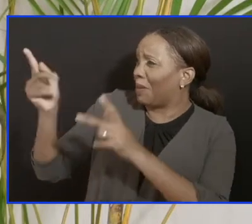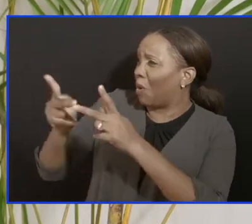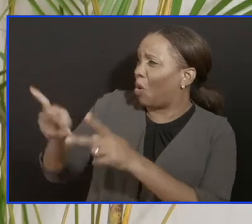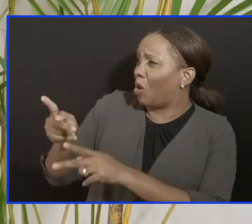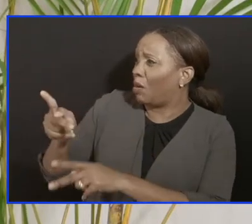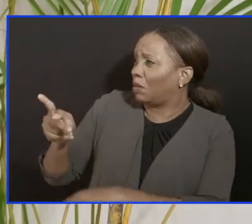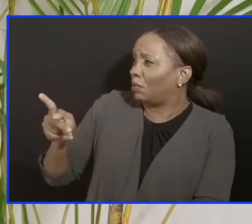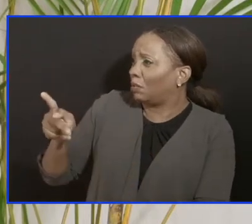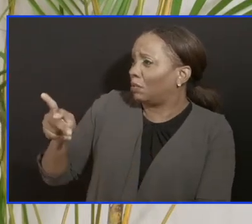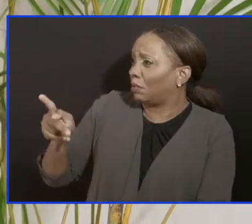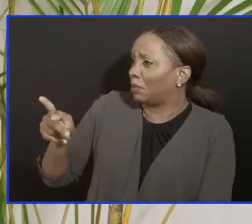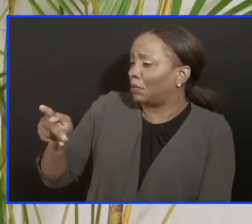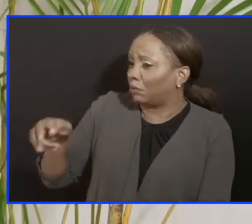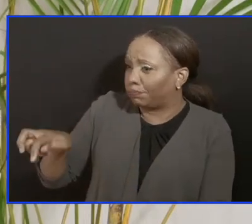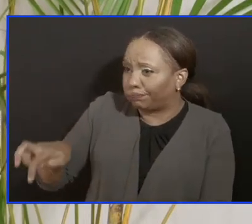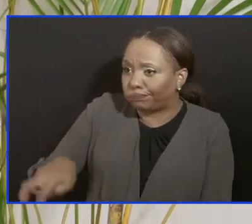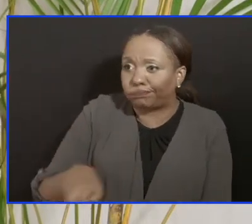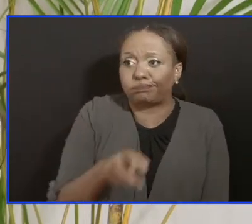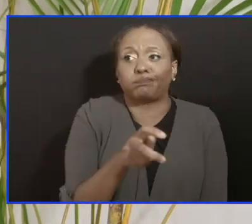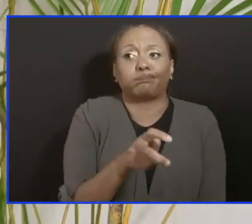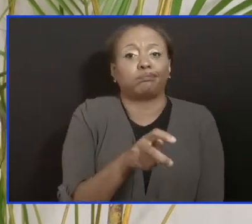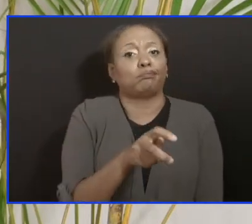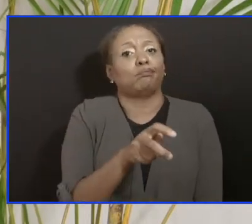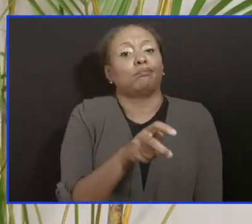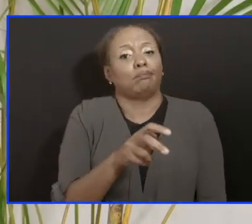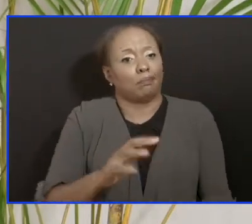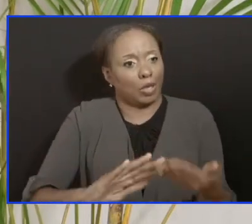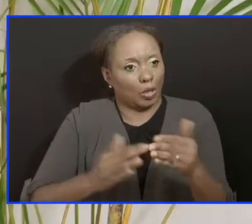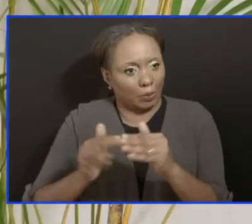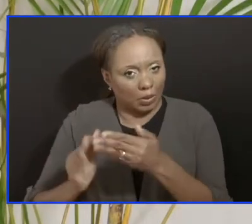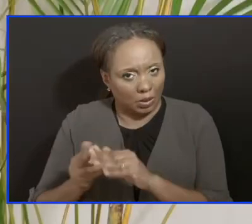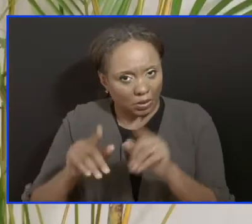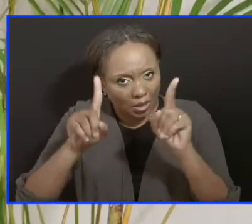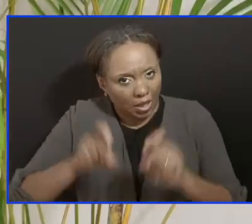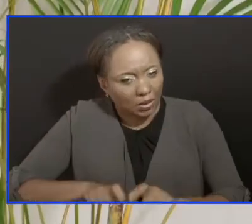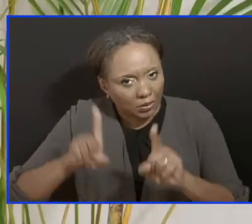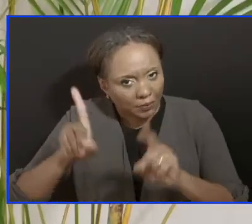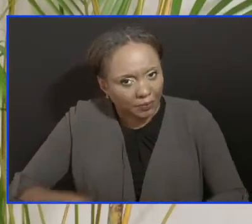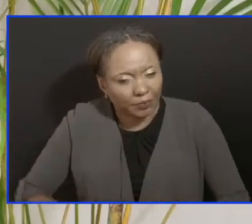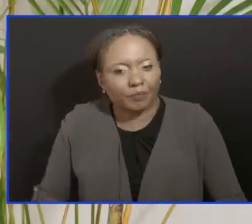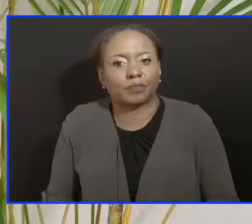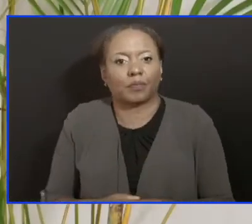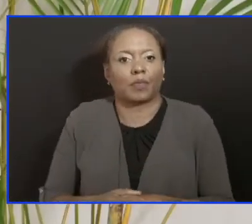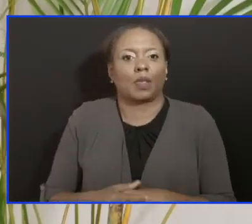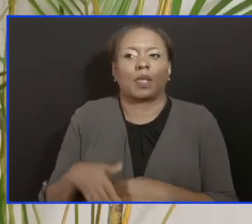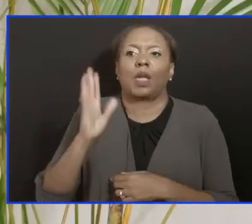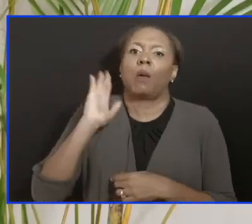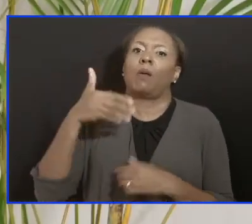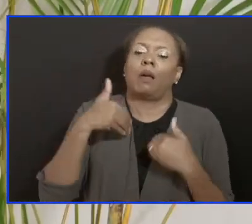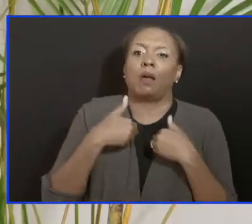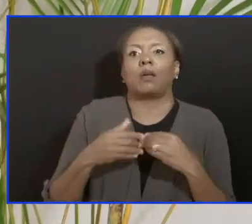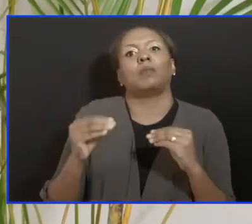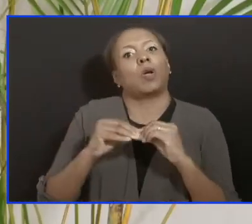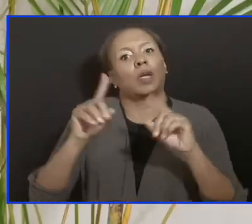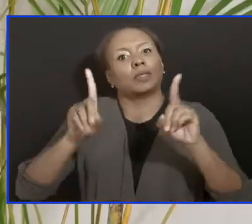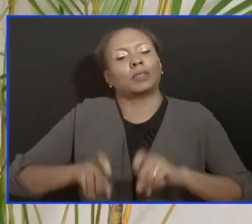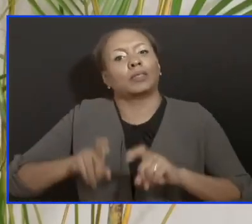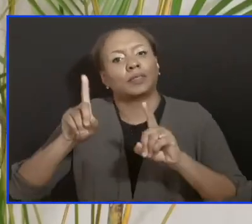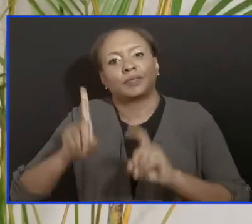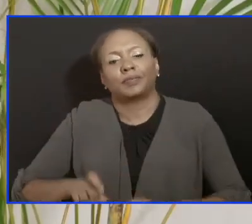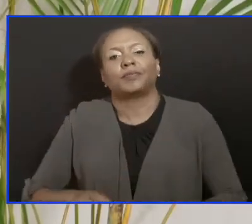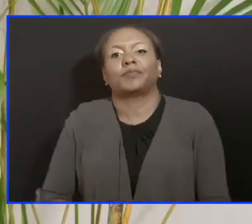to the community to be able to carry out the testing and perhaps the increased testing that will result from the numbers that we have.